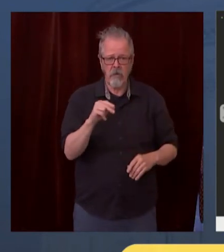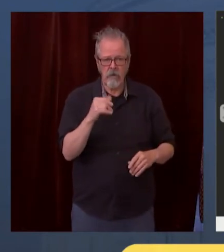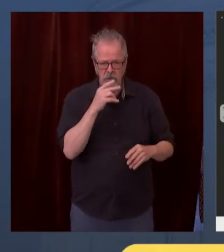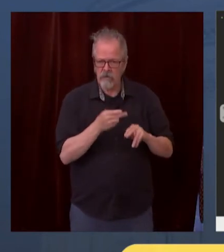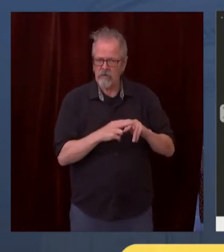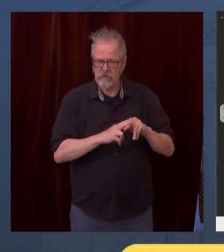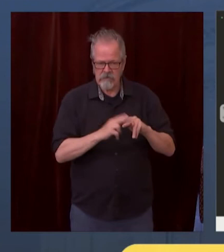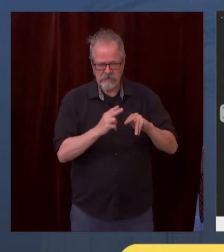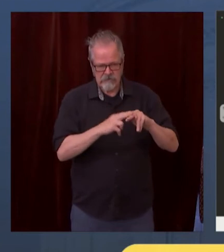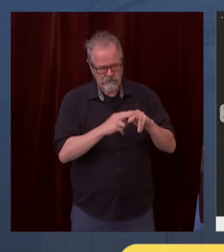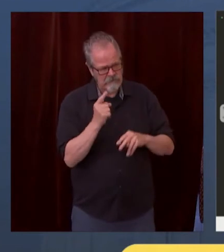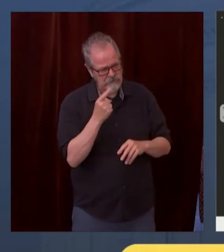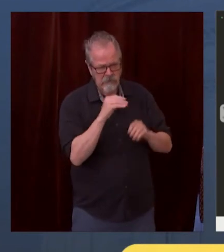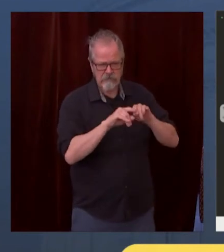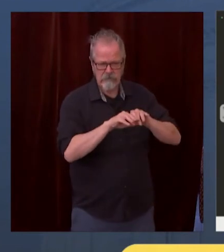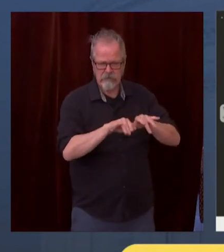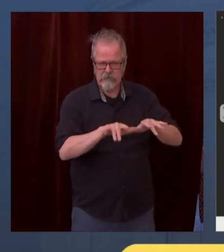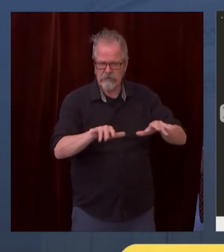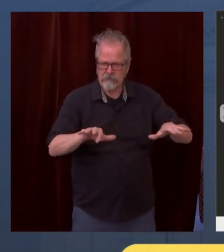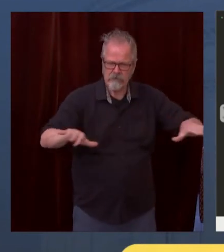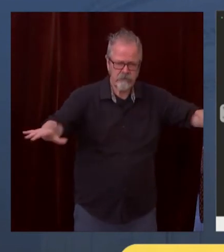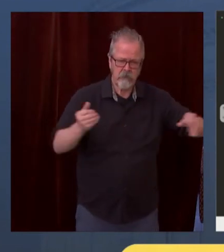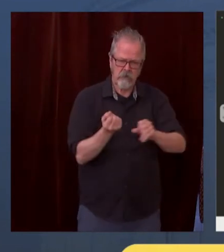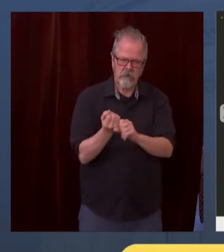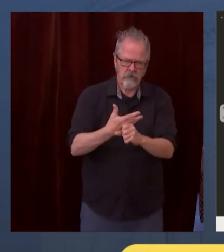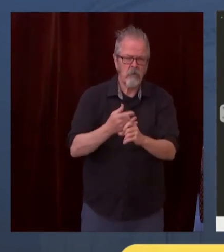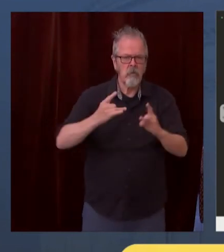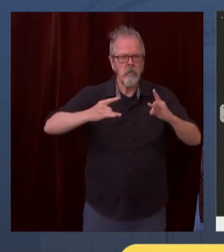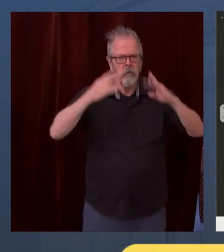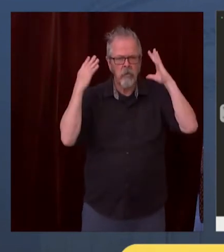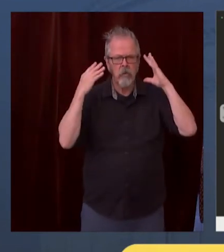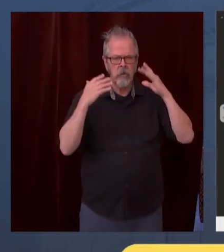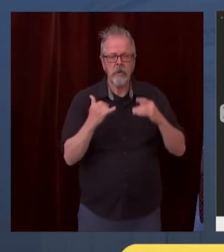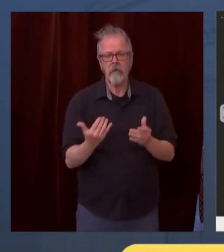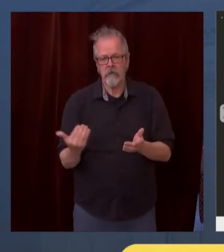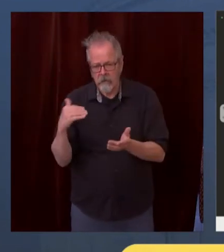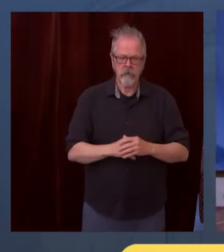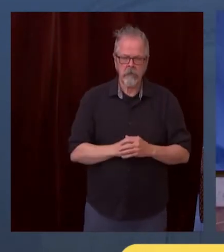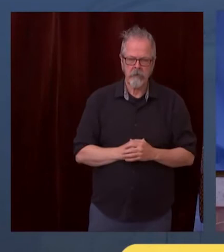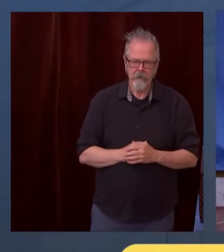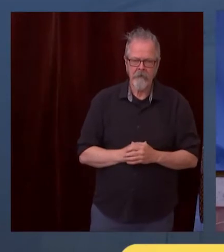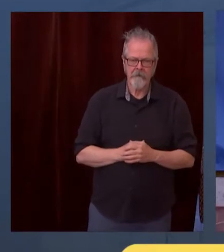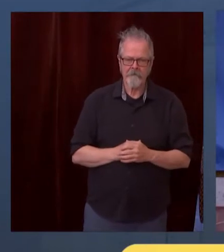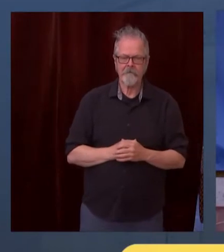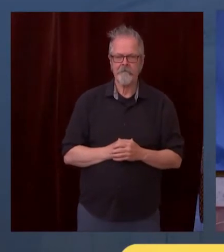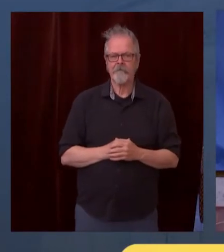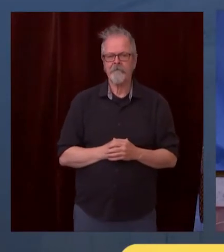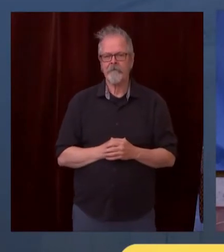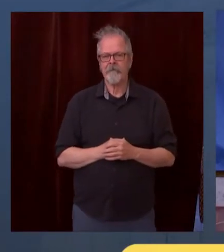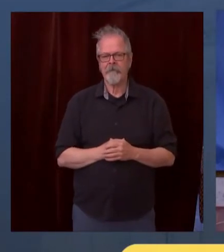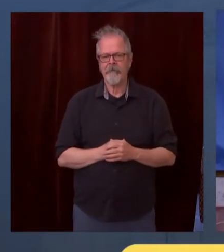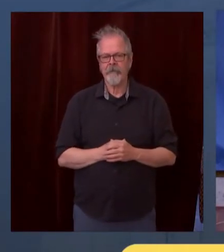that has the capacity to overwhelm our hospitals as these numbers continue to rise. I'd like to now